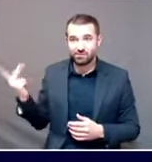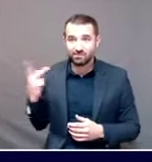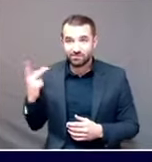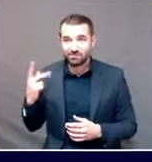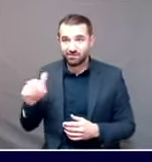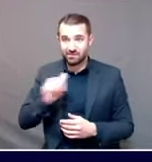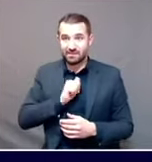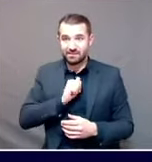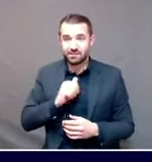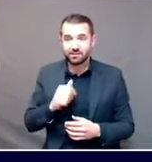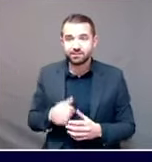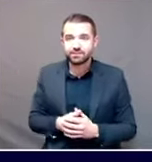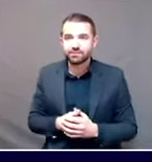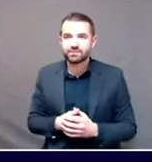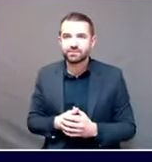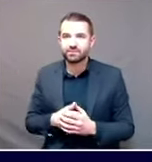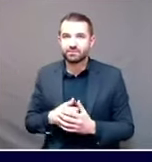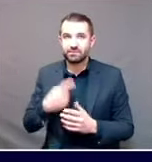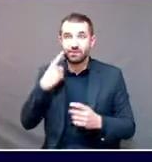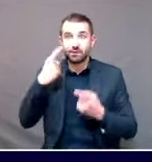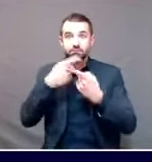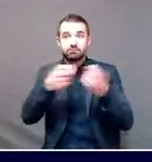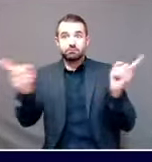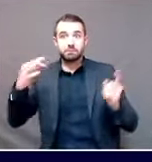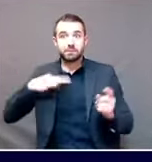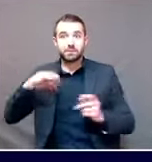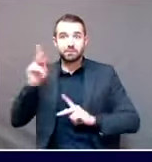behalf of main people. Thank you.